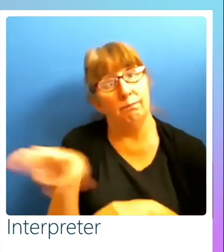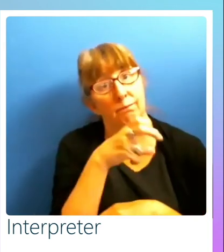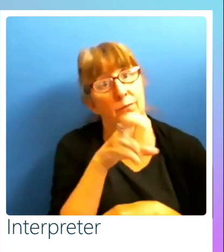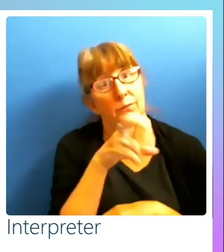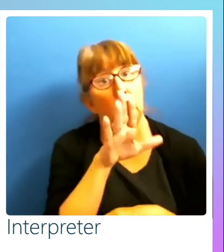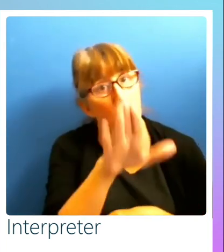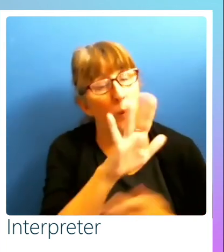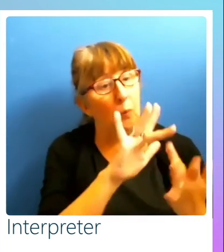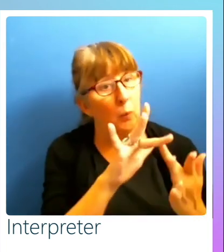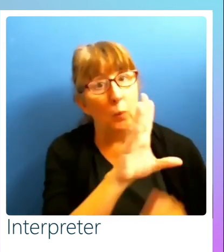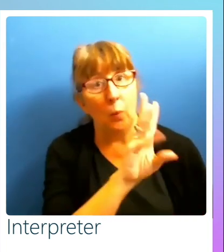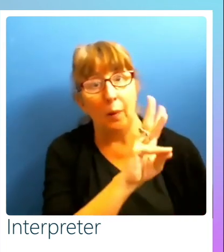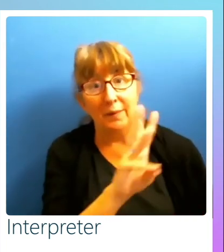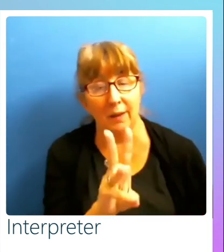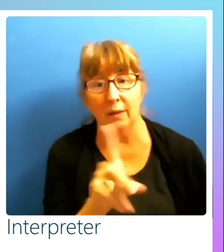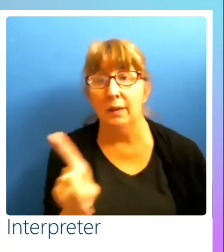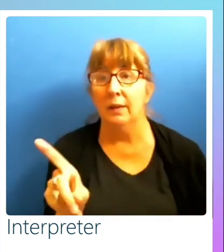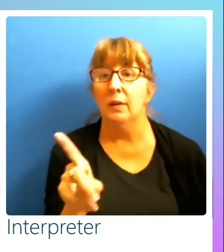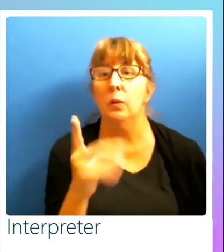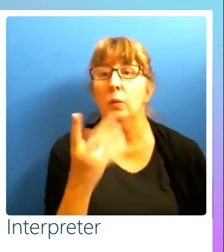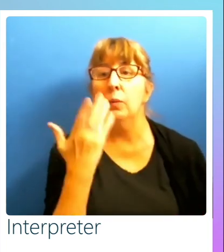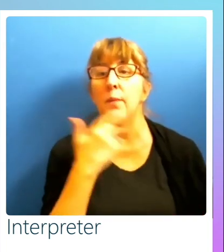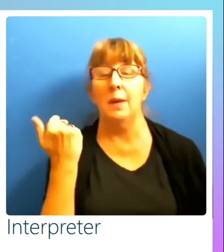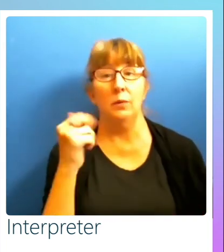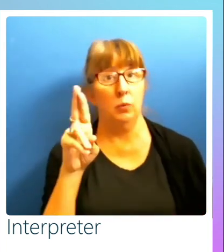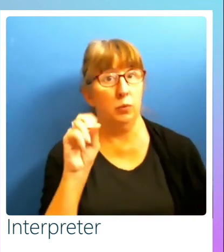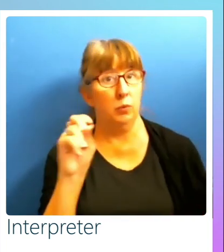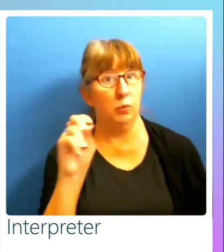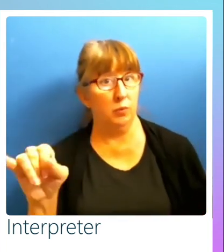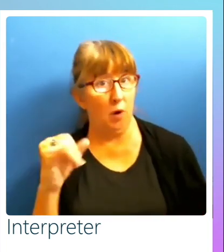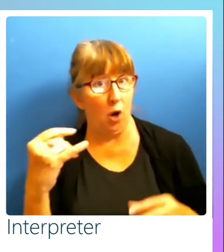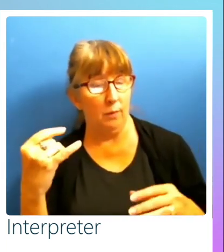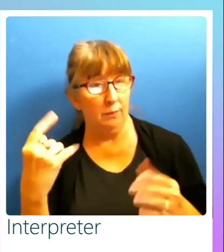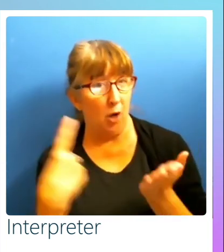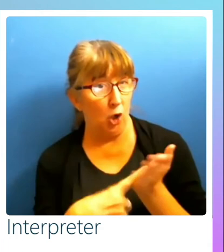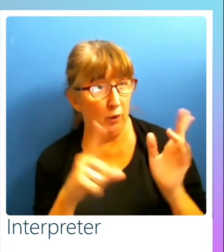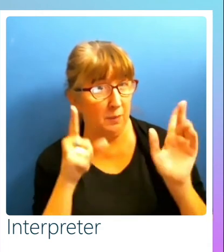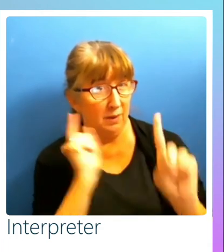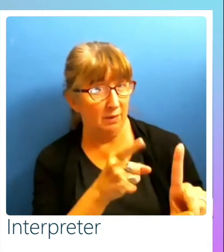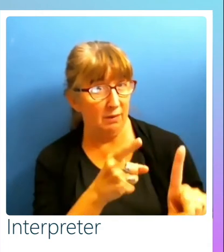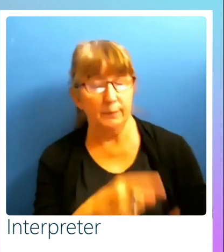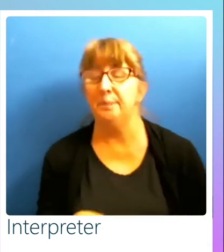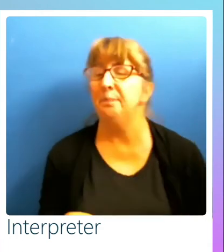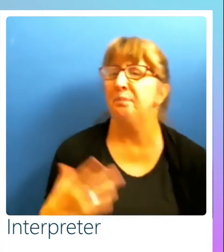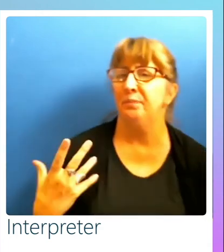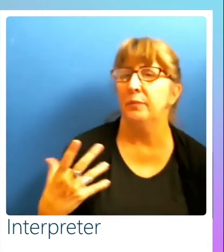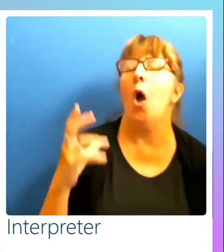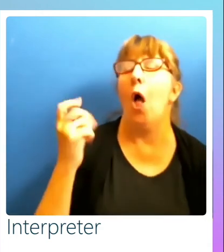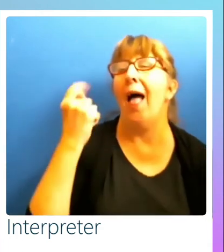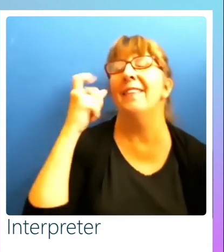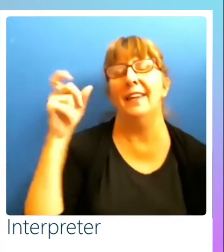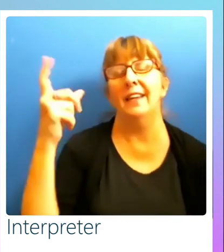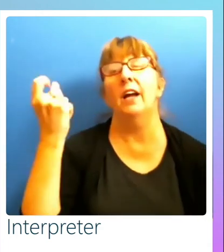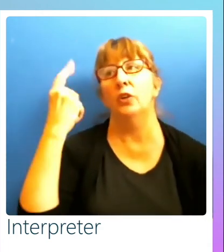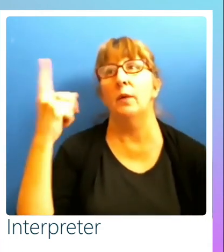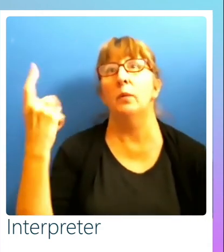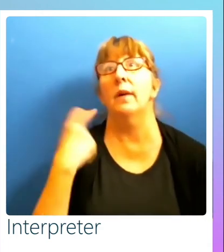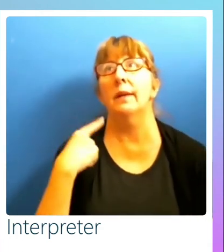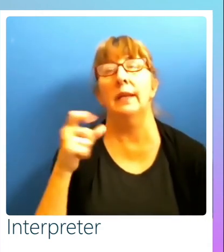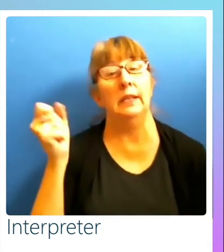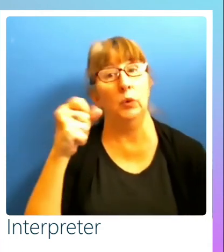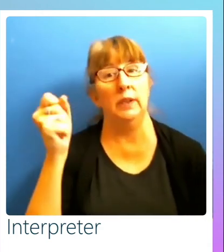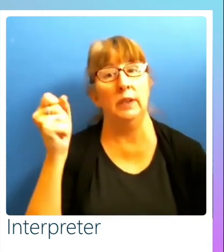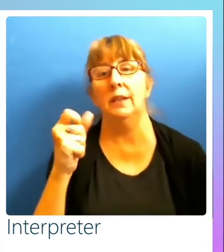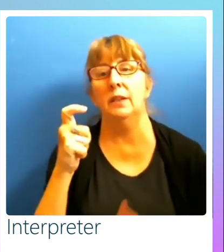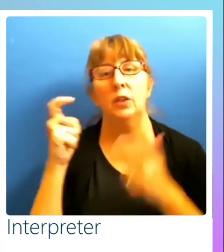your best returns on investment argument? Yeah. I mean, it's a, it's all I think I understand what they're asking. So, yes, it is a, it is a